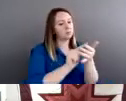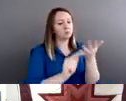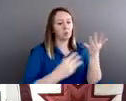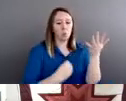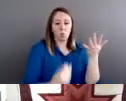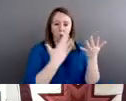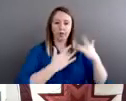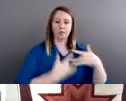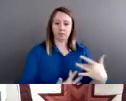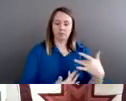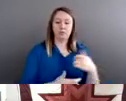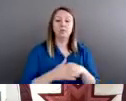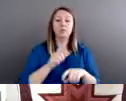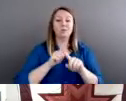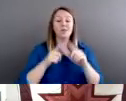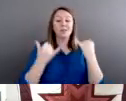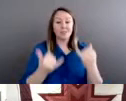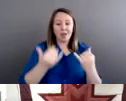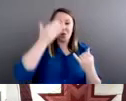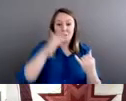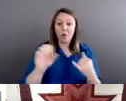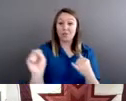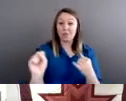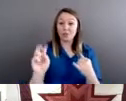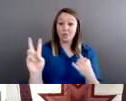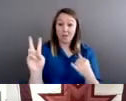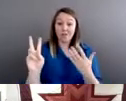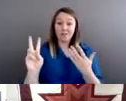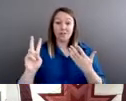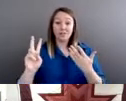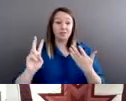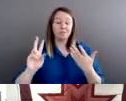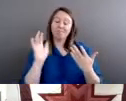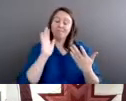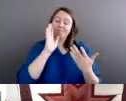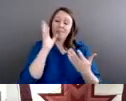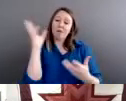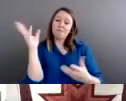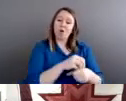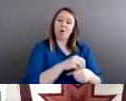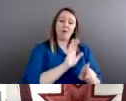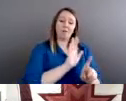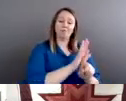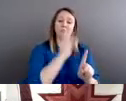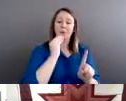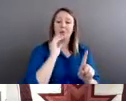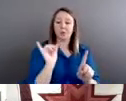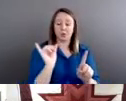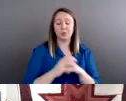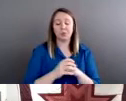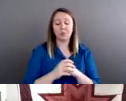oftentimes a part of their experience. We know now, for example, that